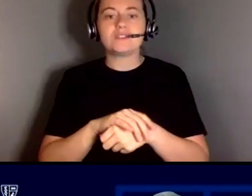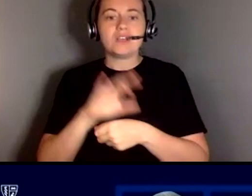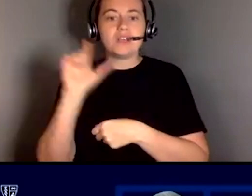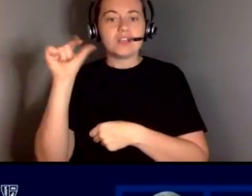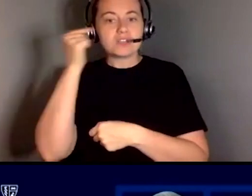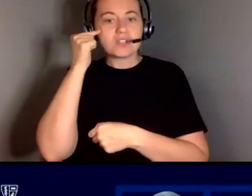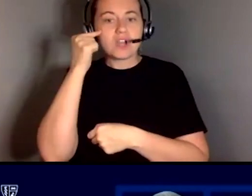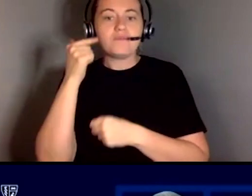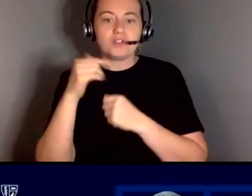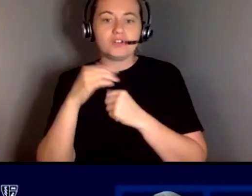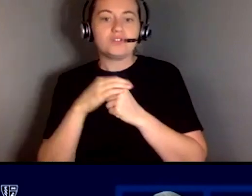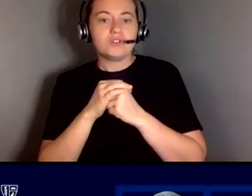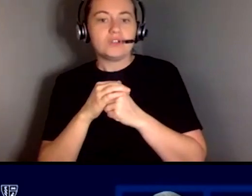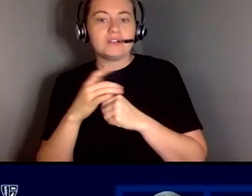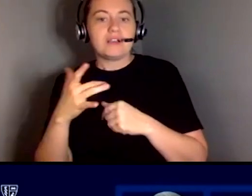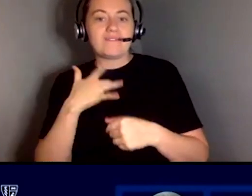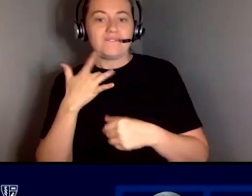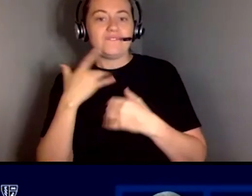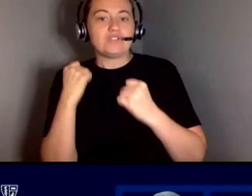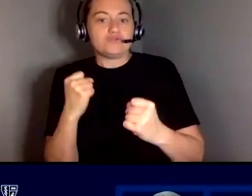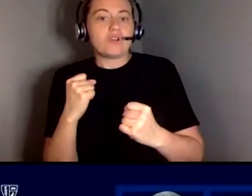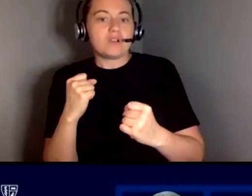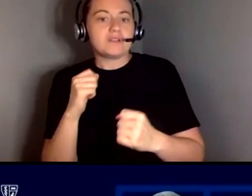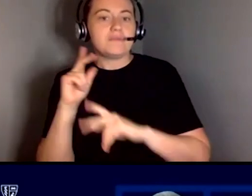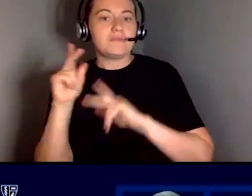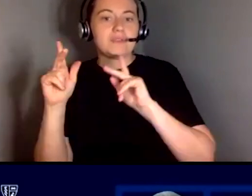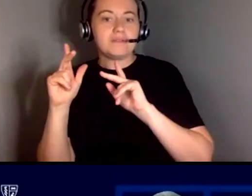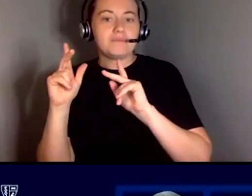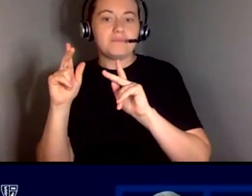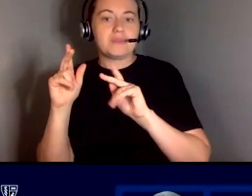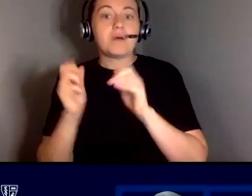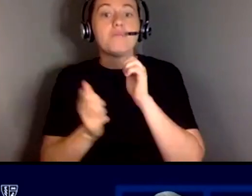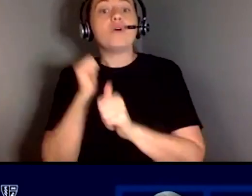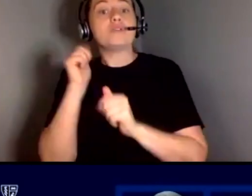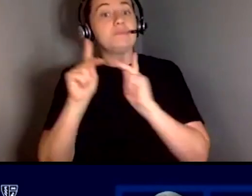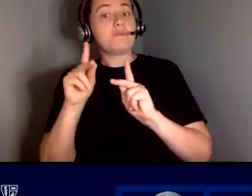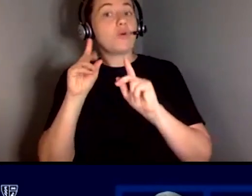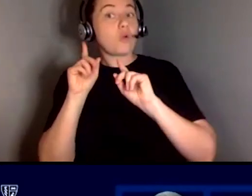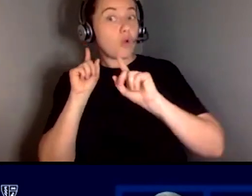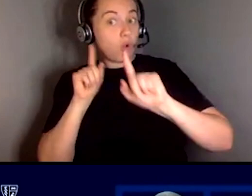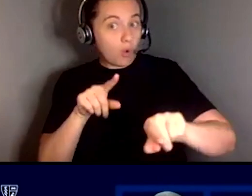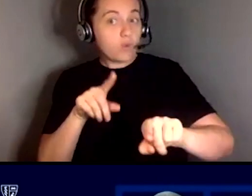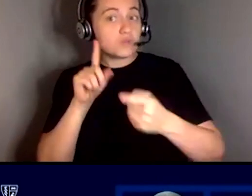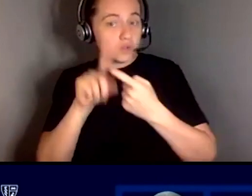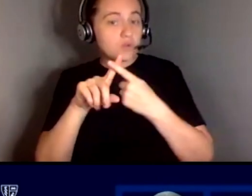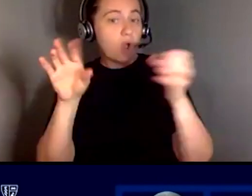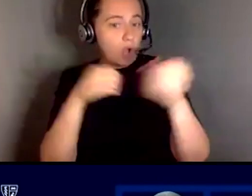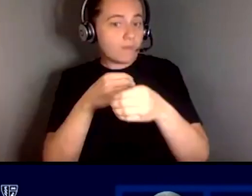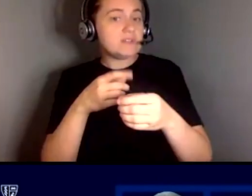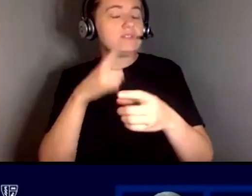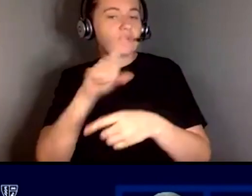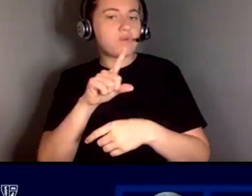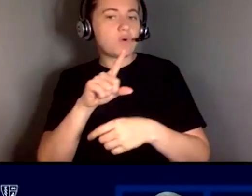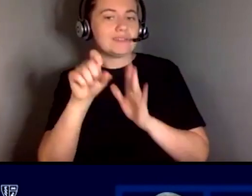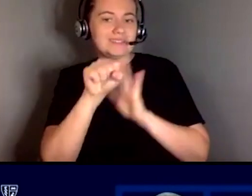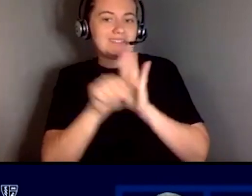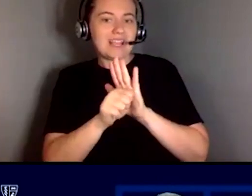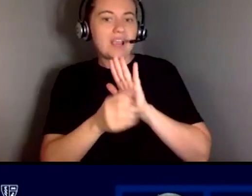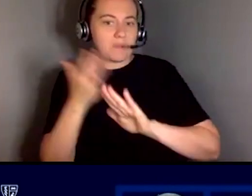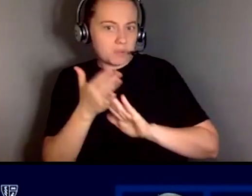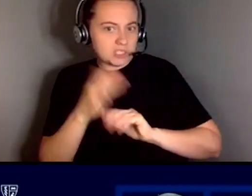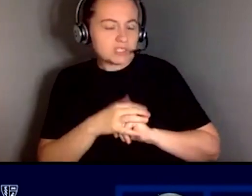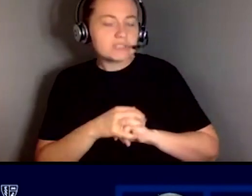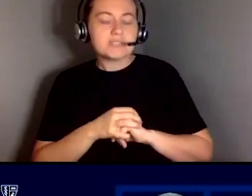strongly that for the most part people are in the office her state operations team definitely feels that way um